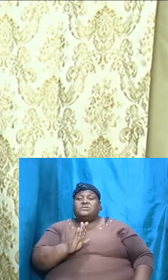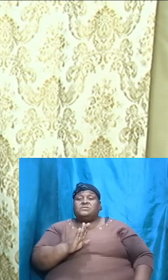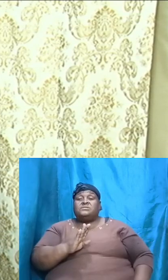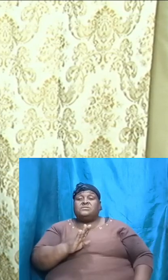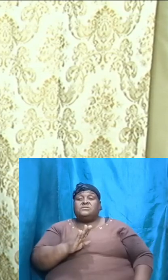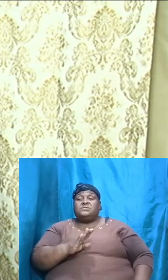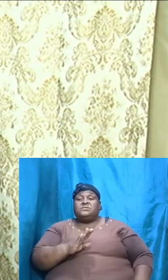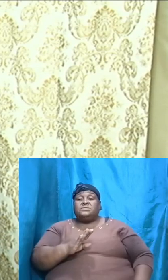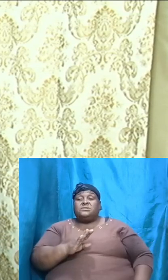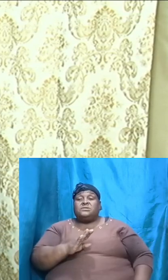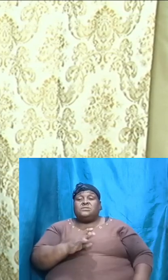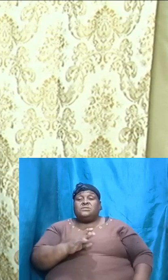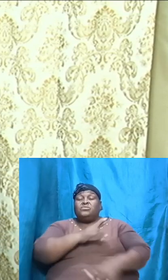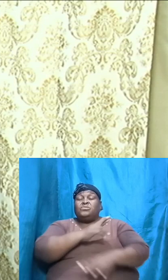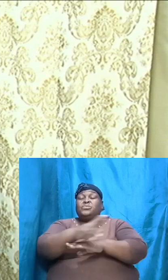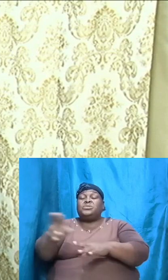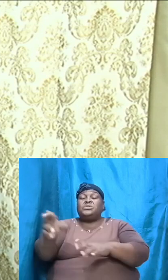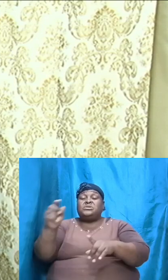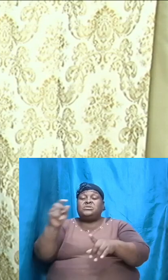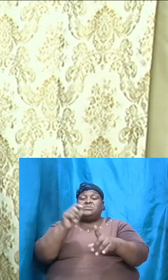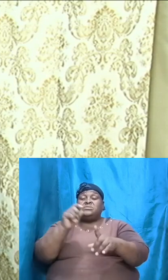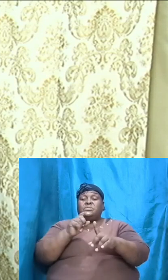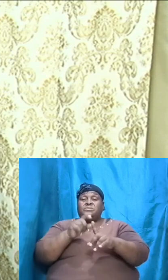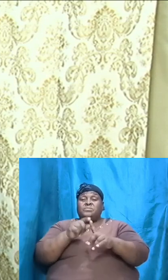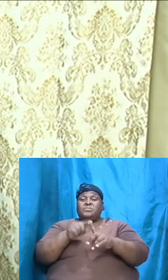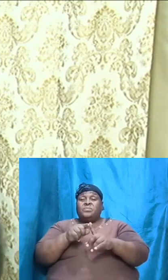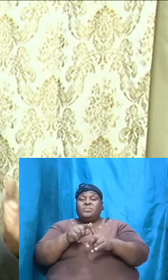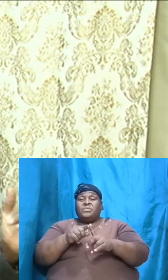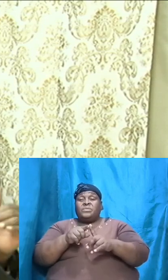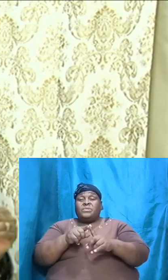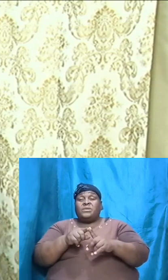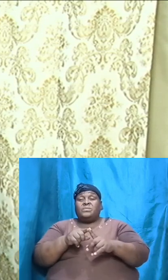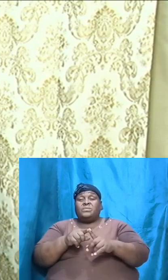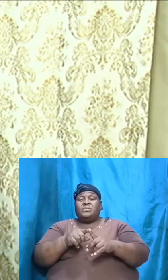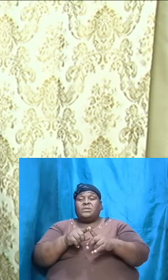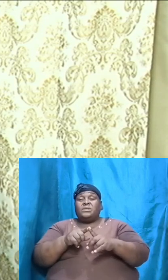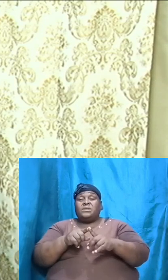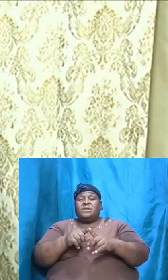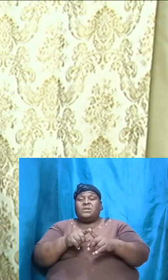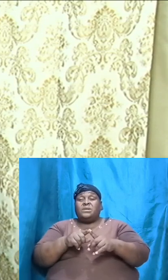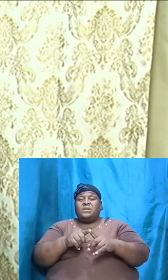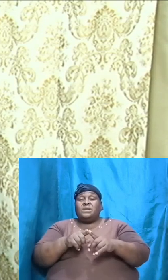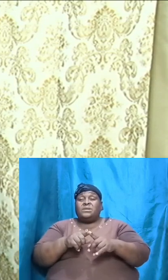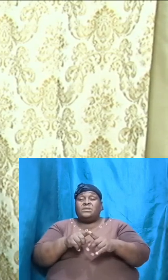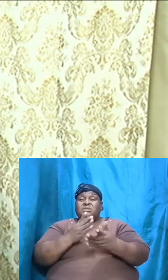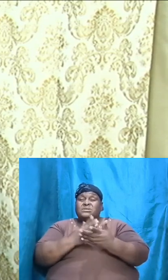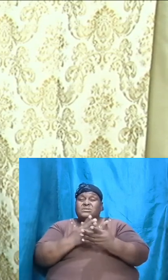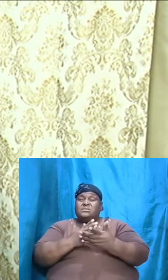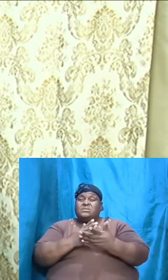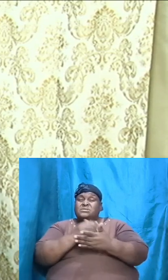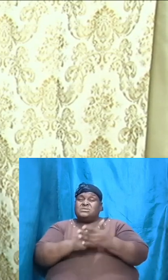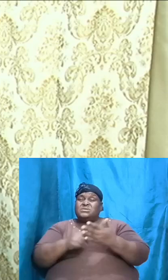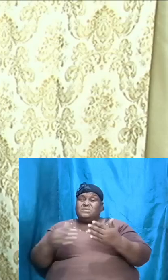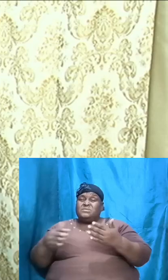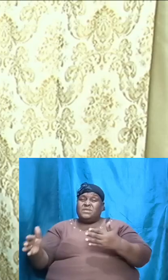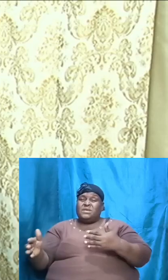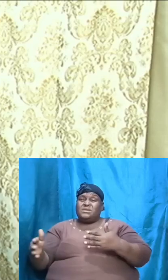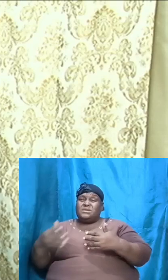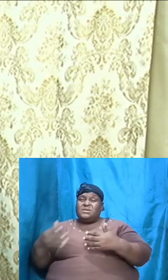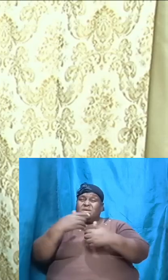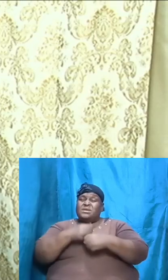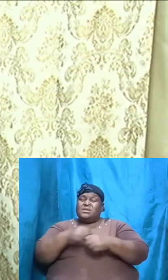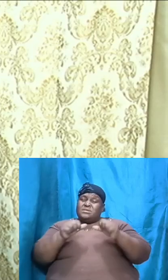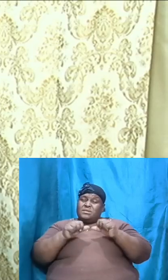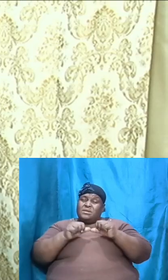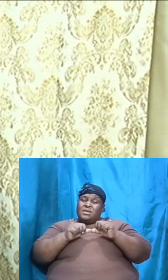if we reach the point, I should say, when we ease up on some of the things that we are to be on to maintain